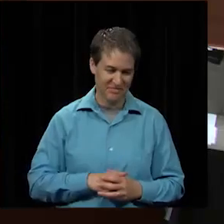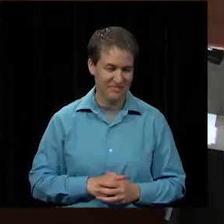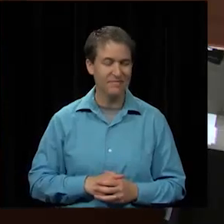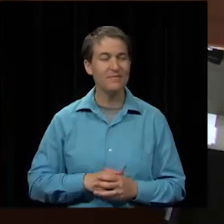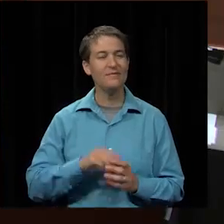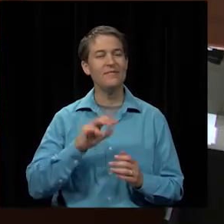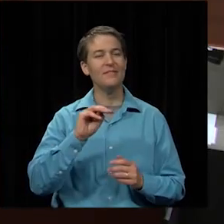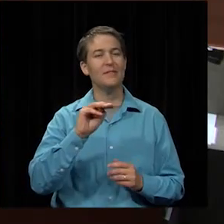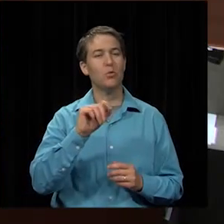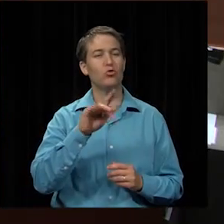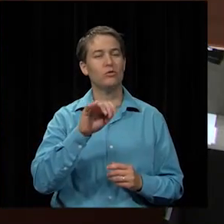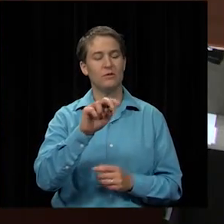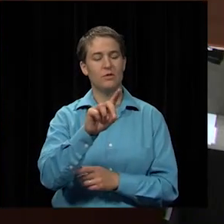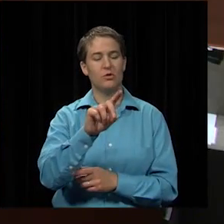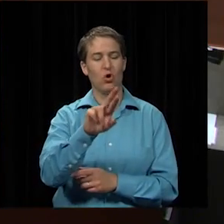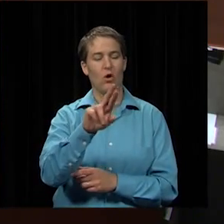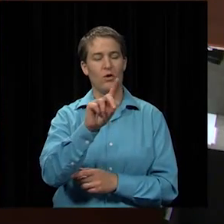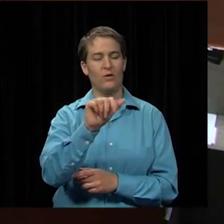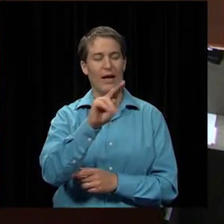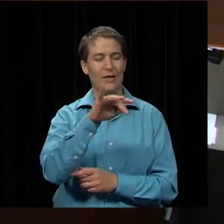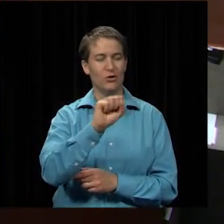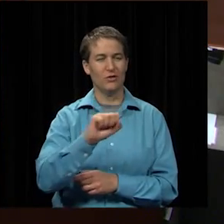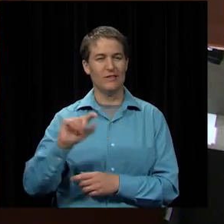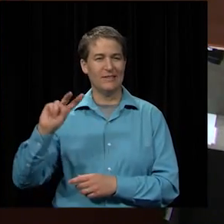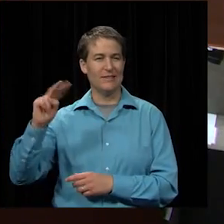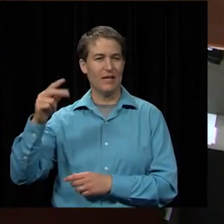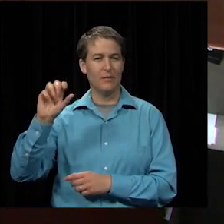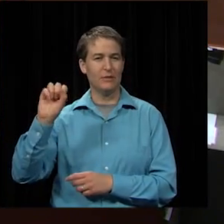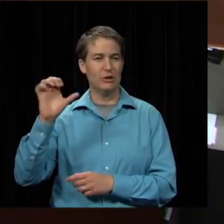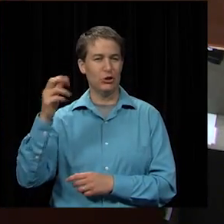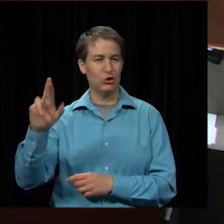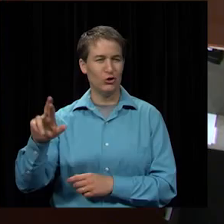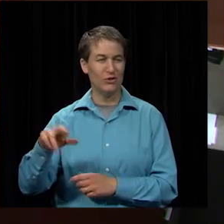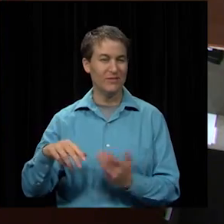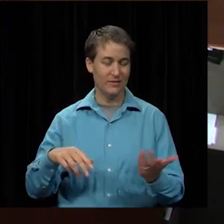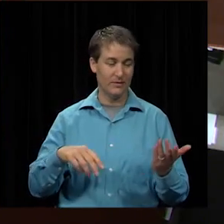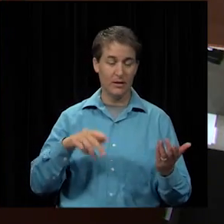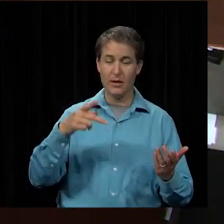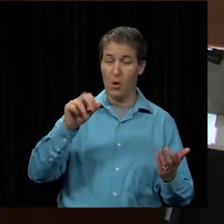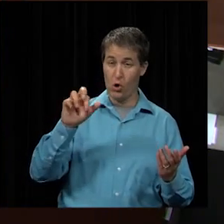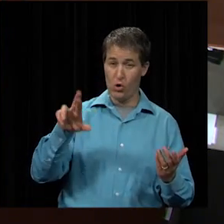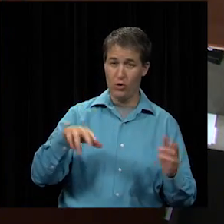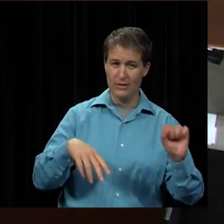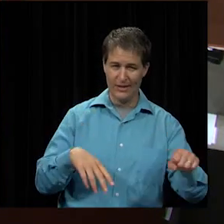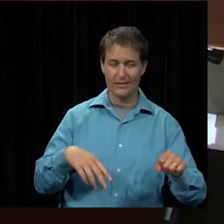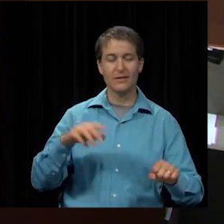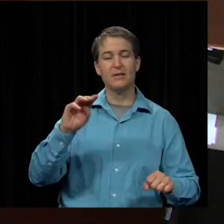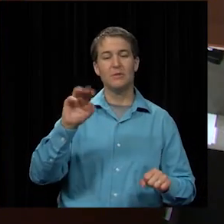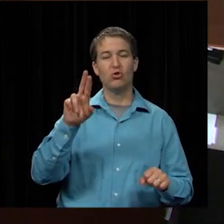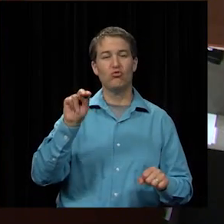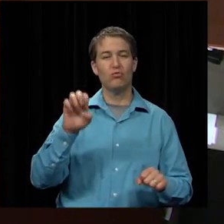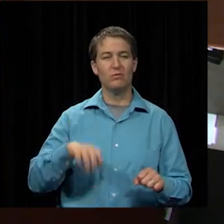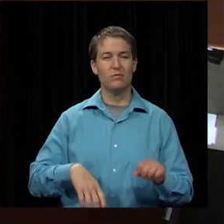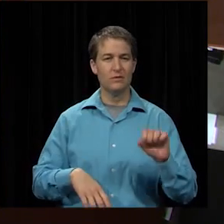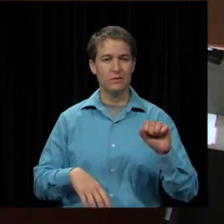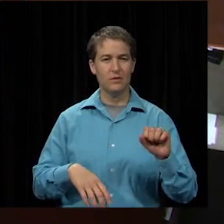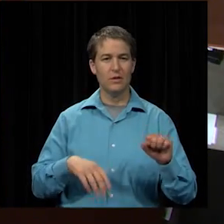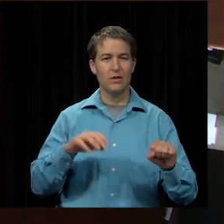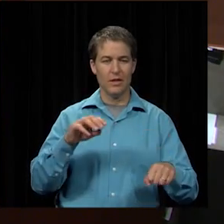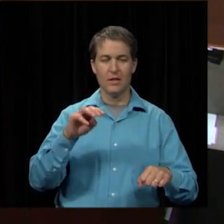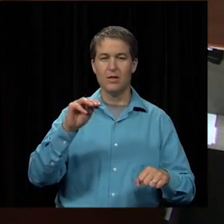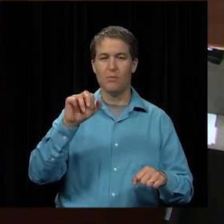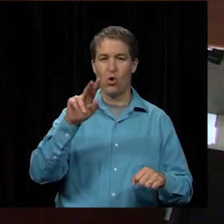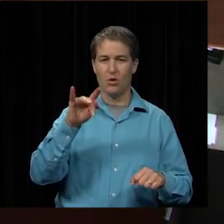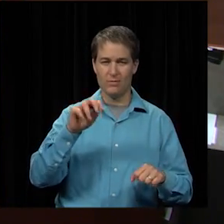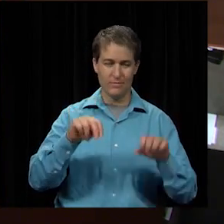i have a motion by dr daniels and a second by mr sheer roll call vote please mr parker yes mr mcune mrs martin yes